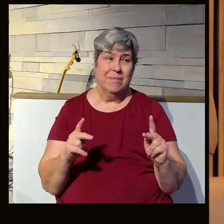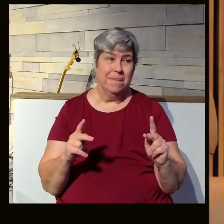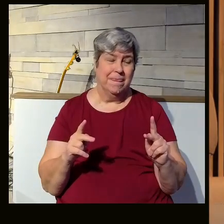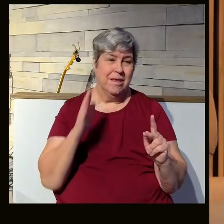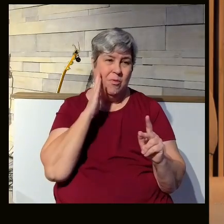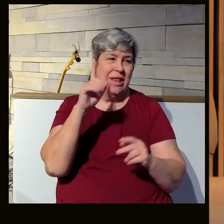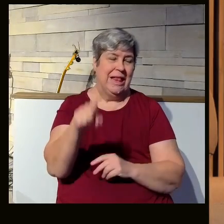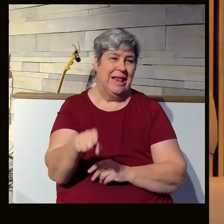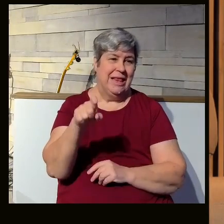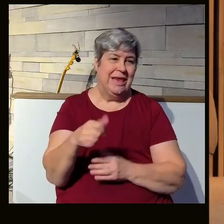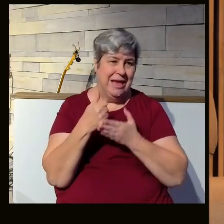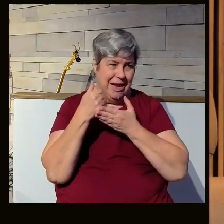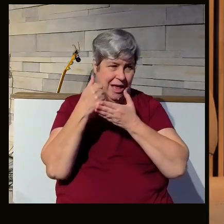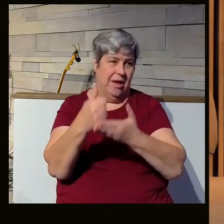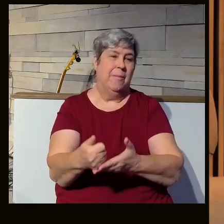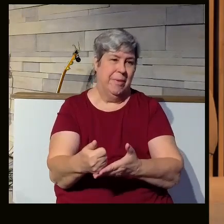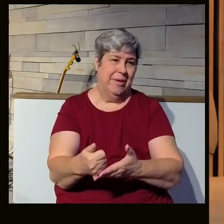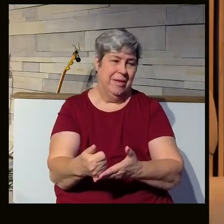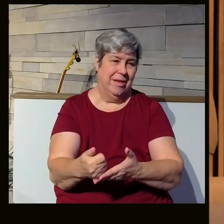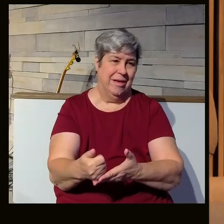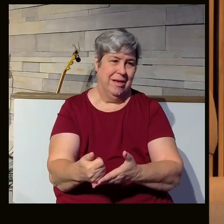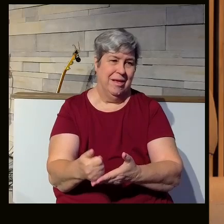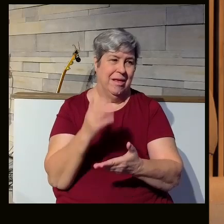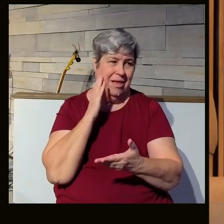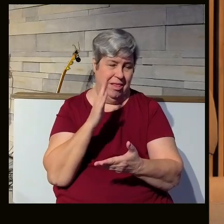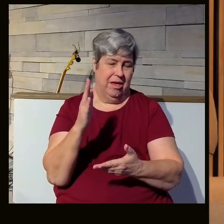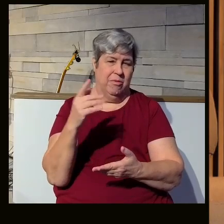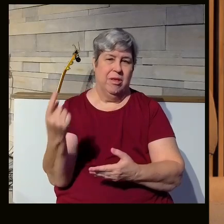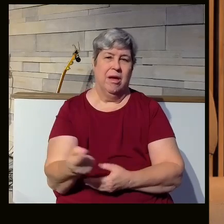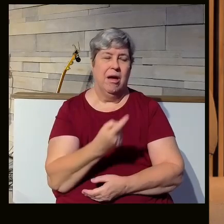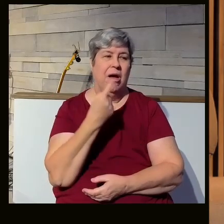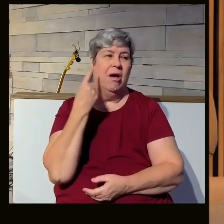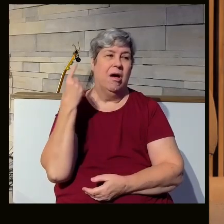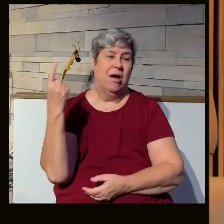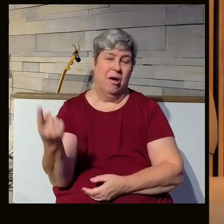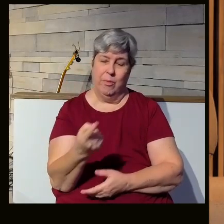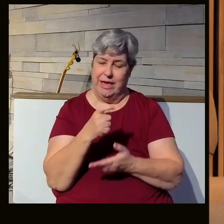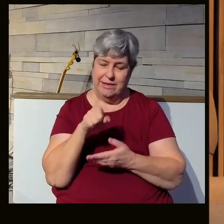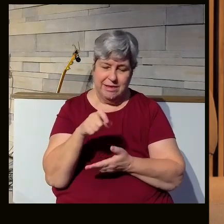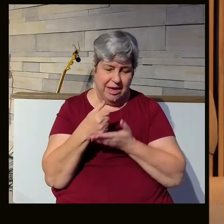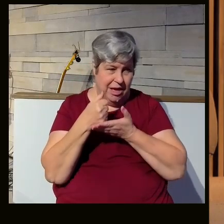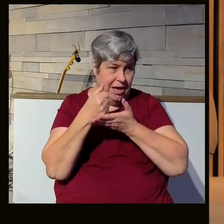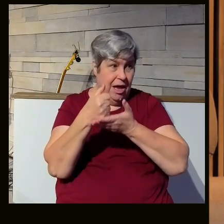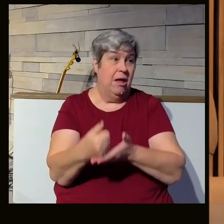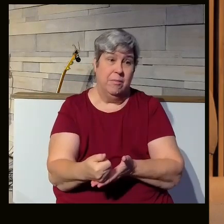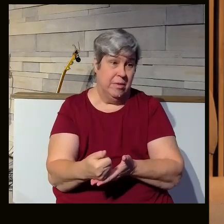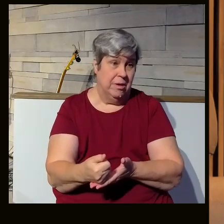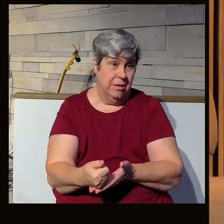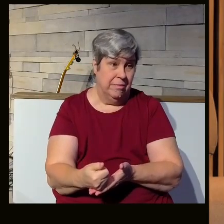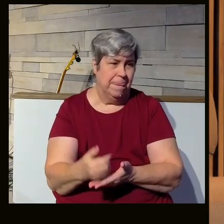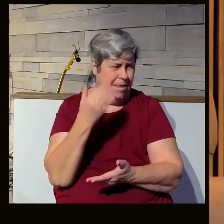they're going to need help. And they are always going to need help.